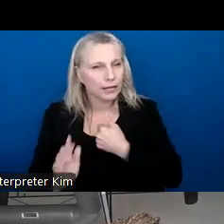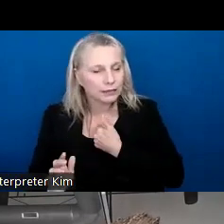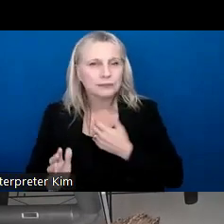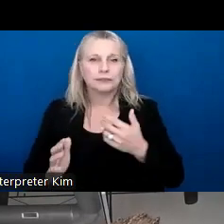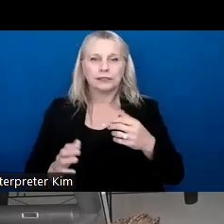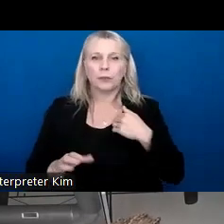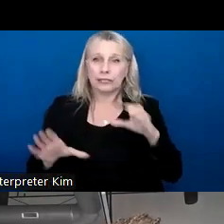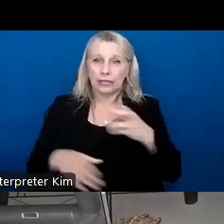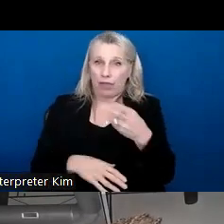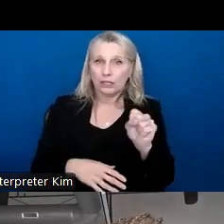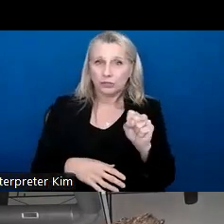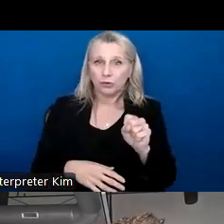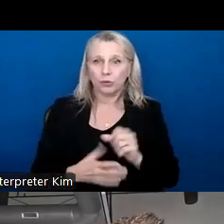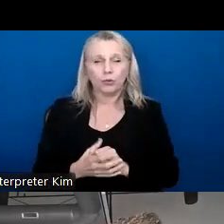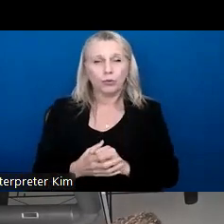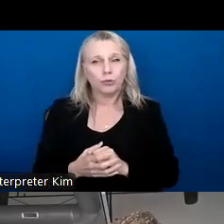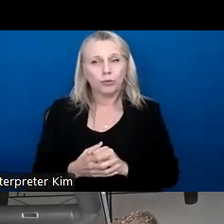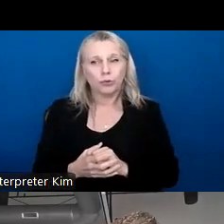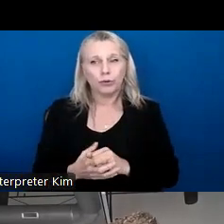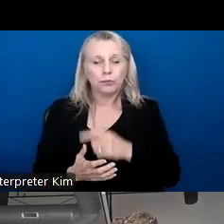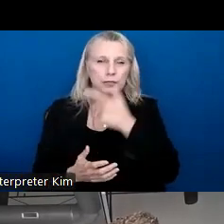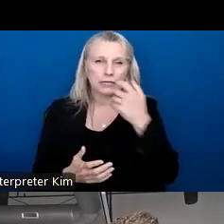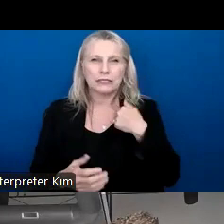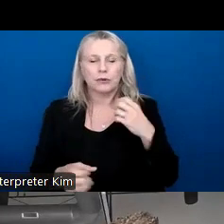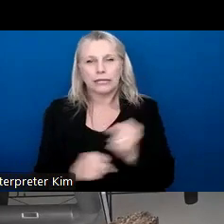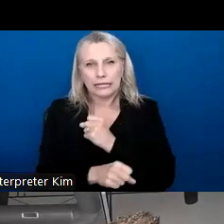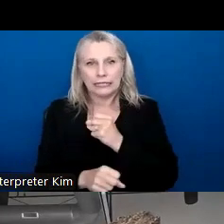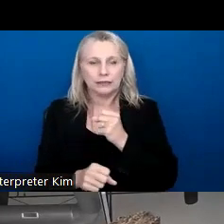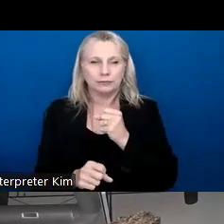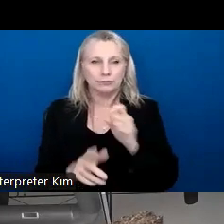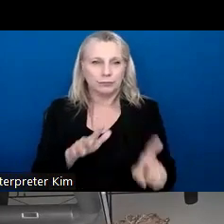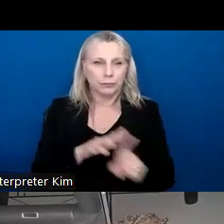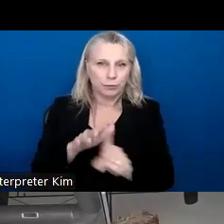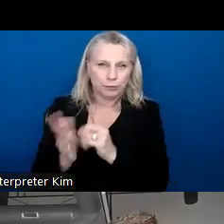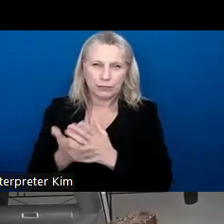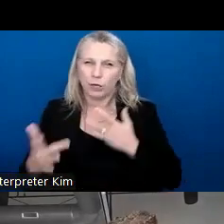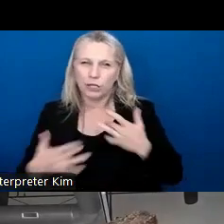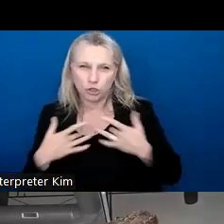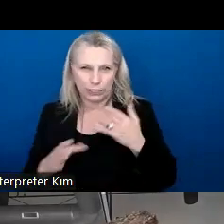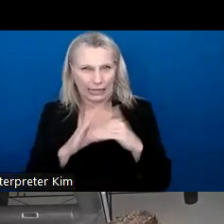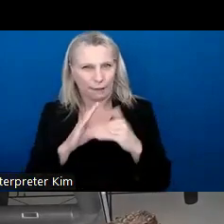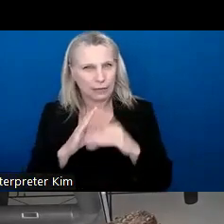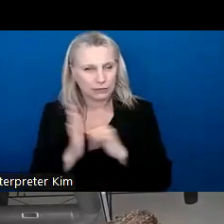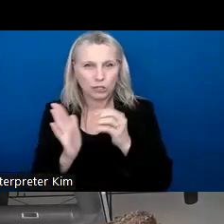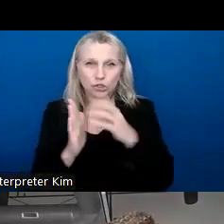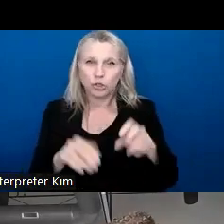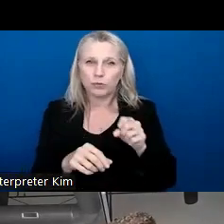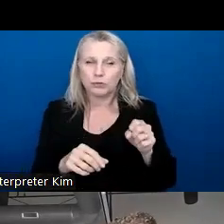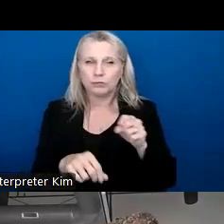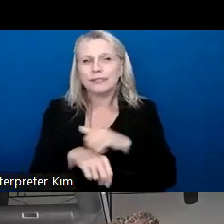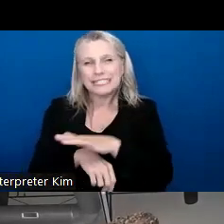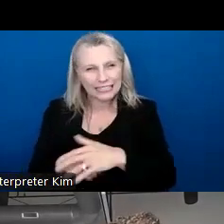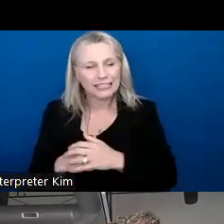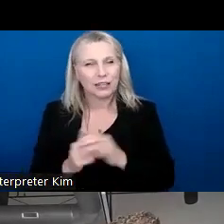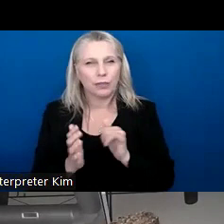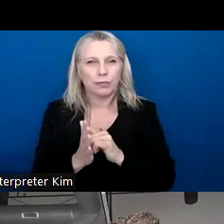um, because they were getting flagged for some, um, concerning emails that students were sending that were